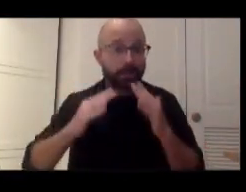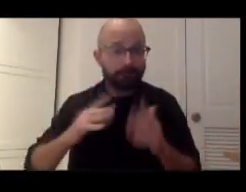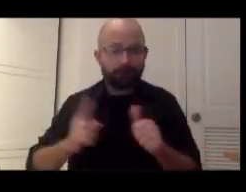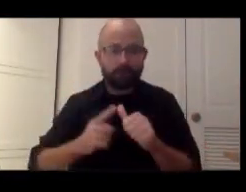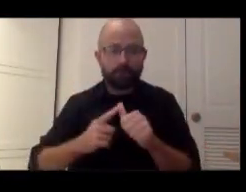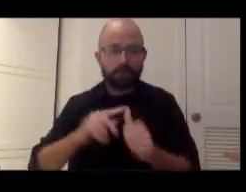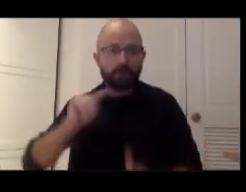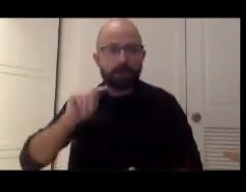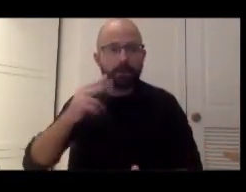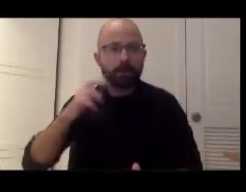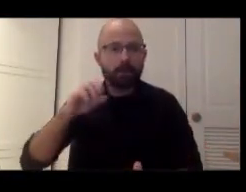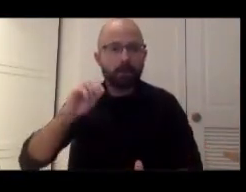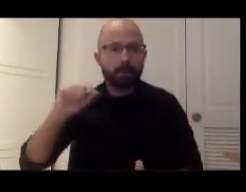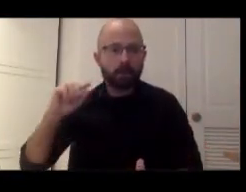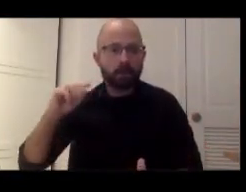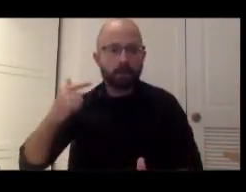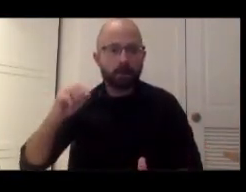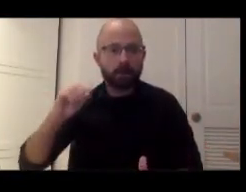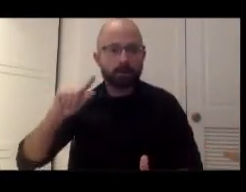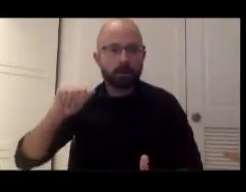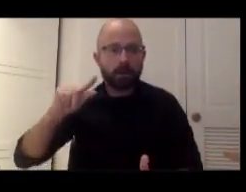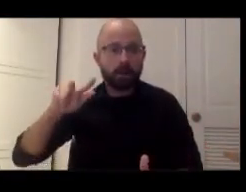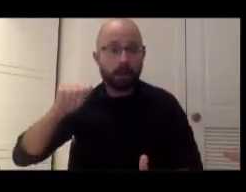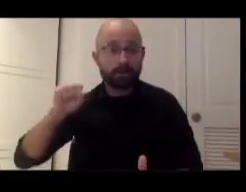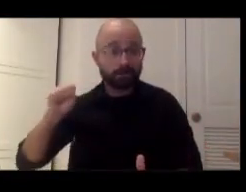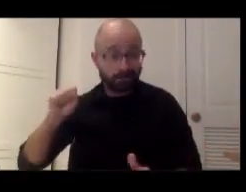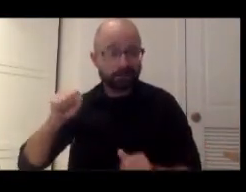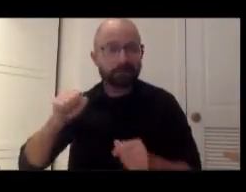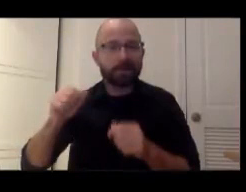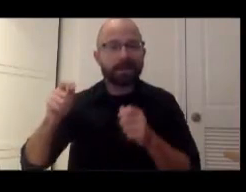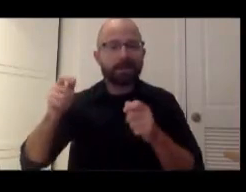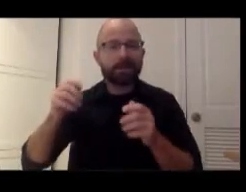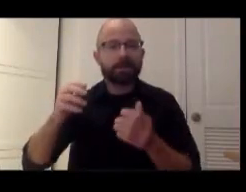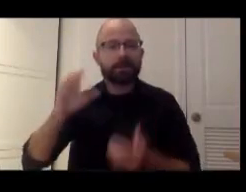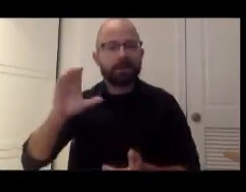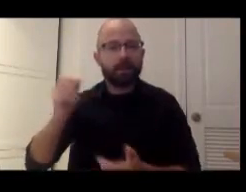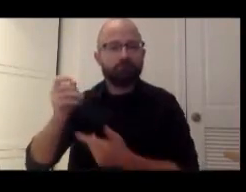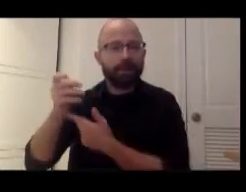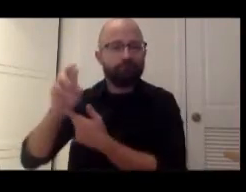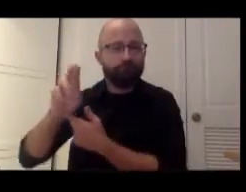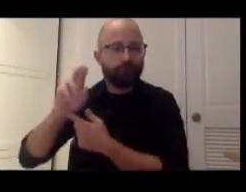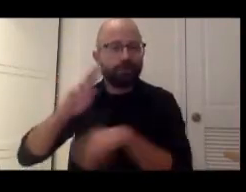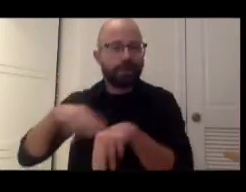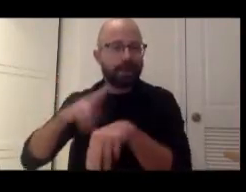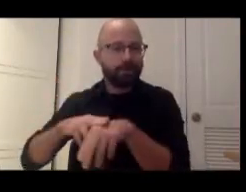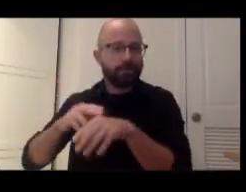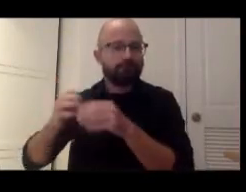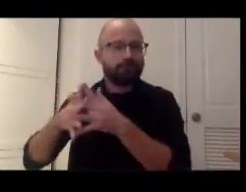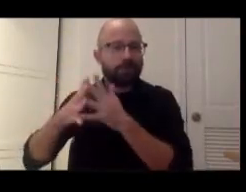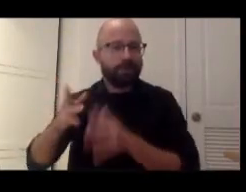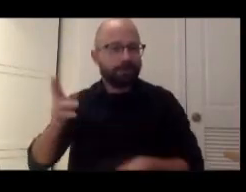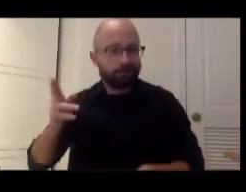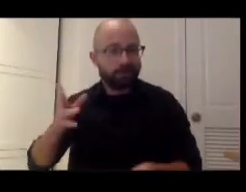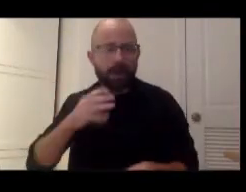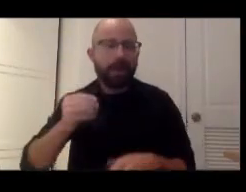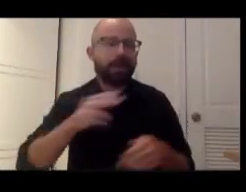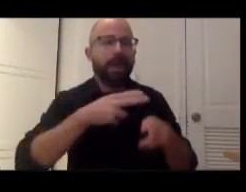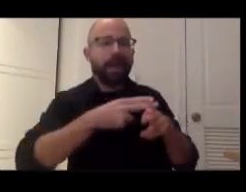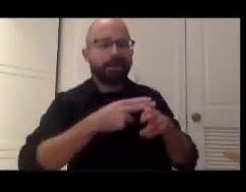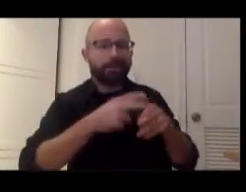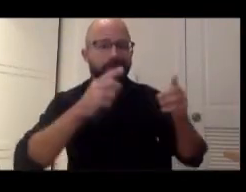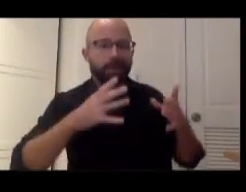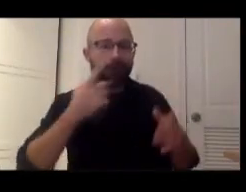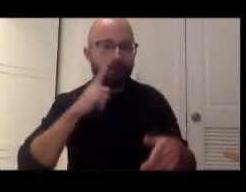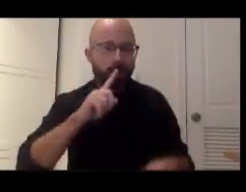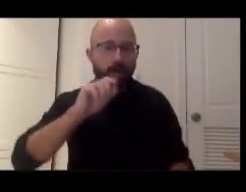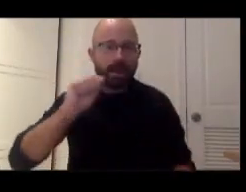is a curator at the National Museum of American History and is currently serving as the acting director of the Asian Pacific